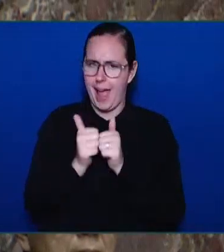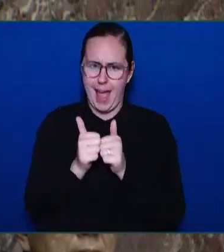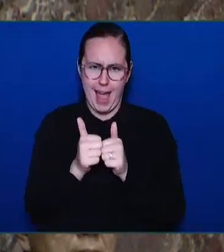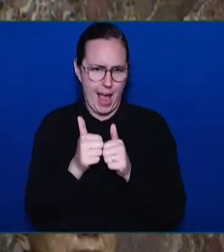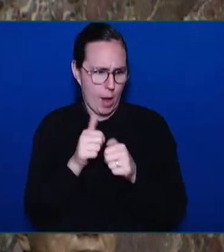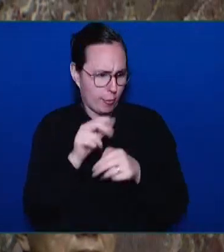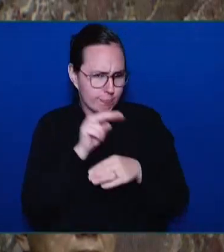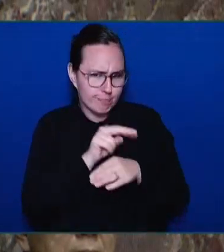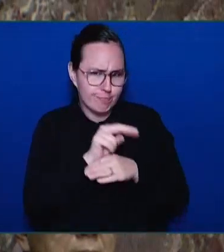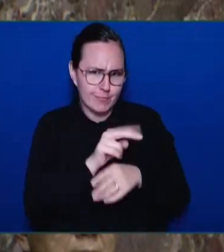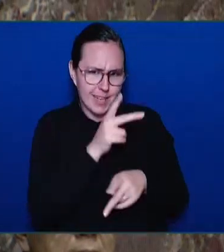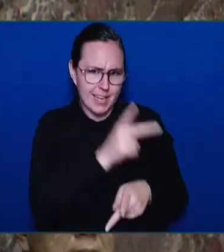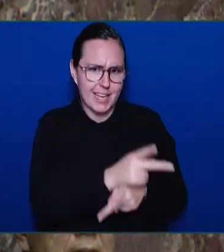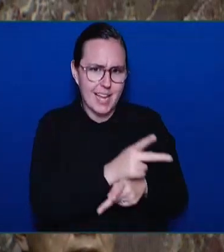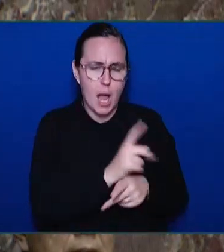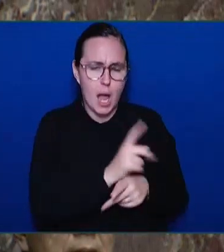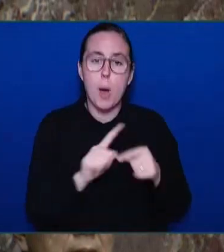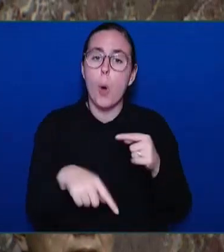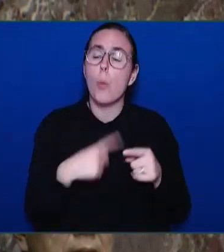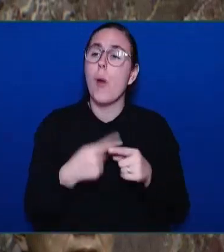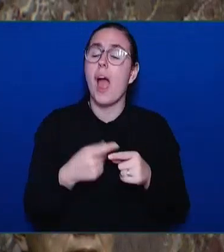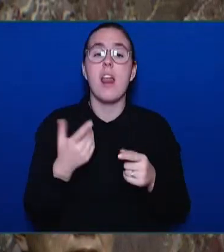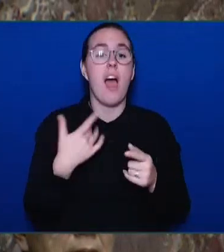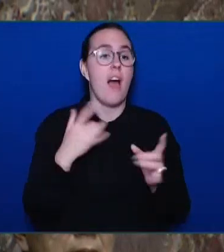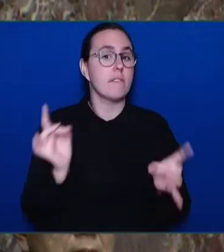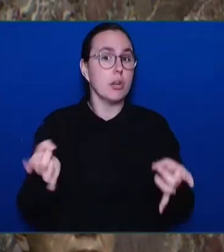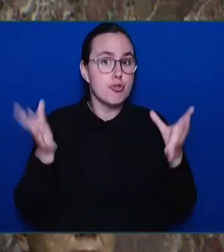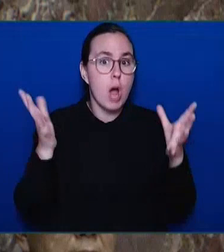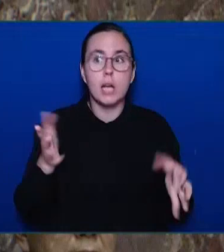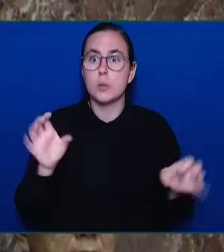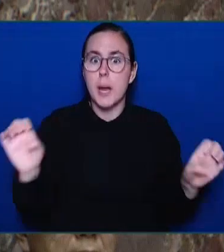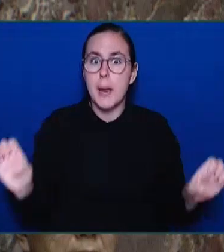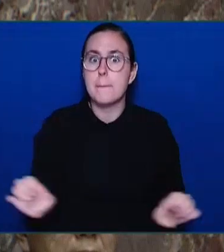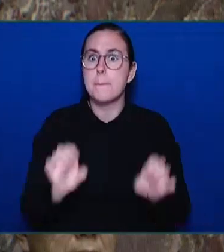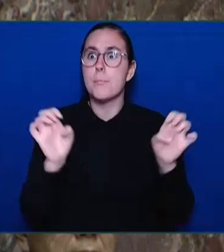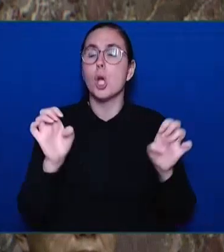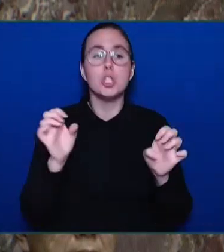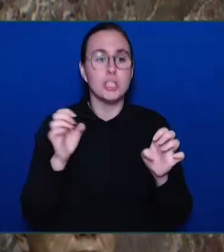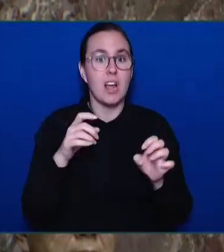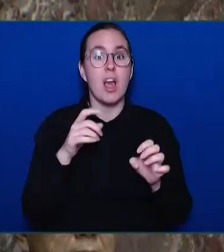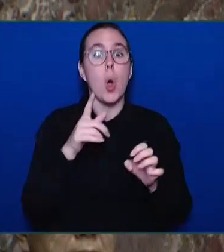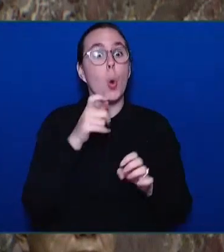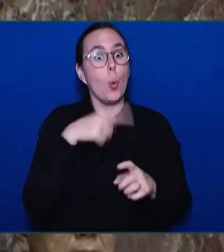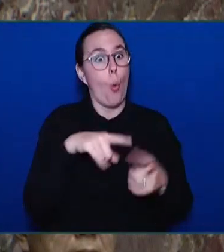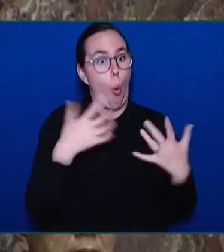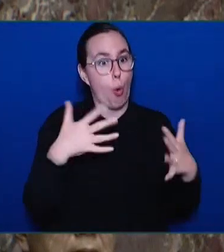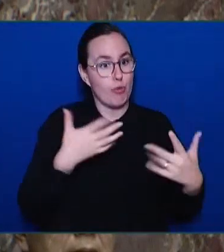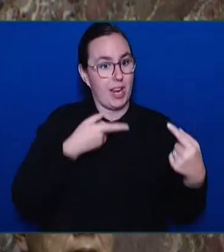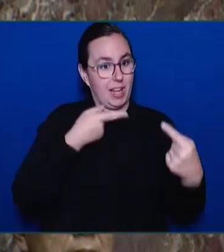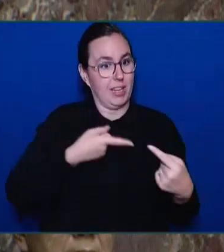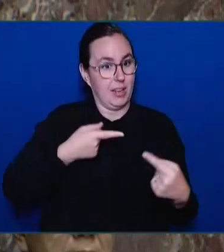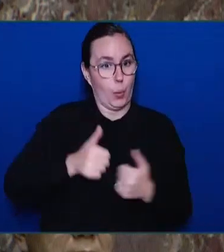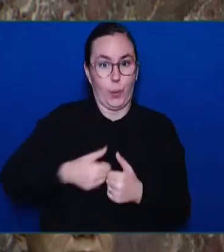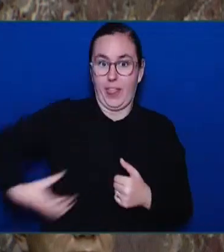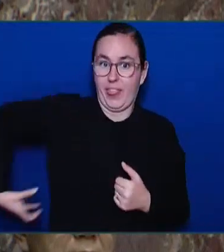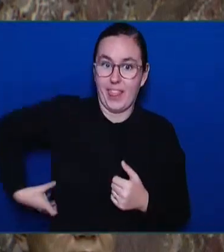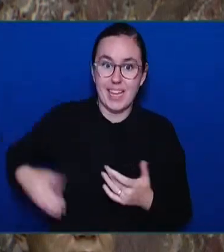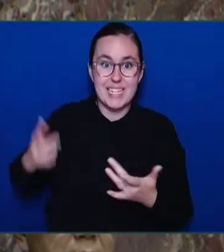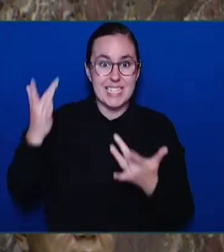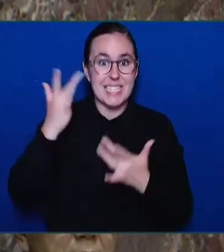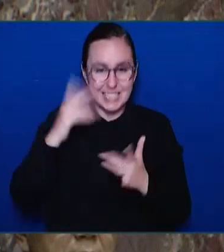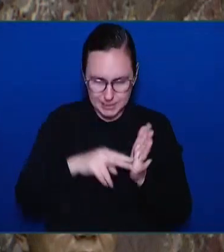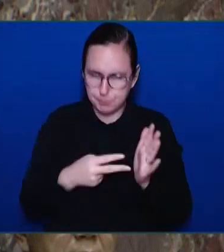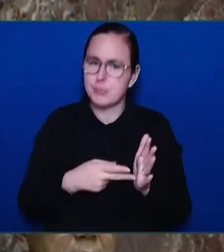population. When the healthcare system further experiences challenges, it can further exponentially compound stress